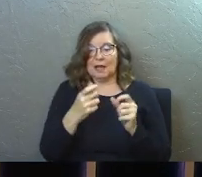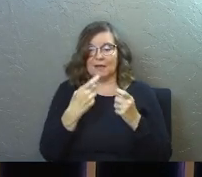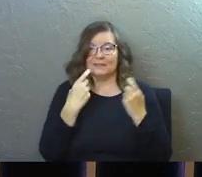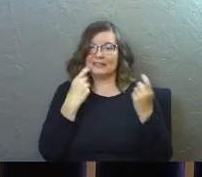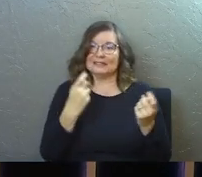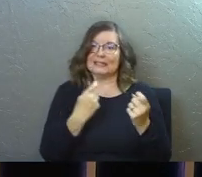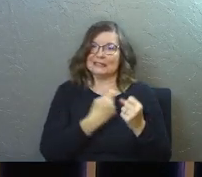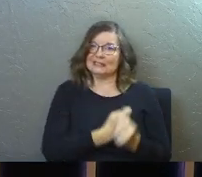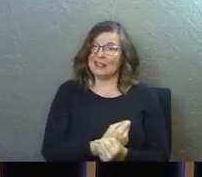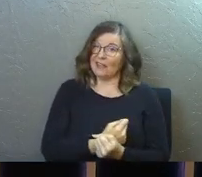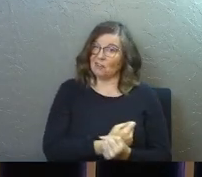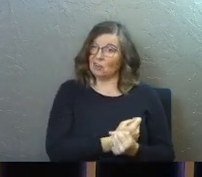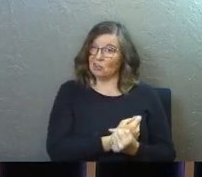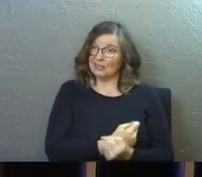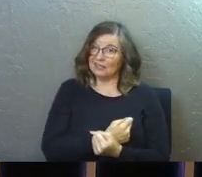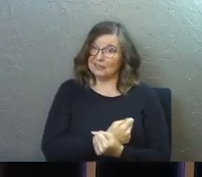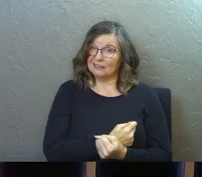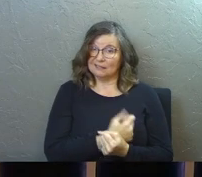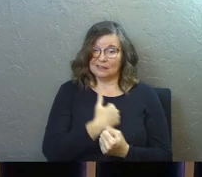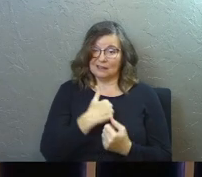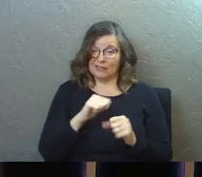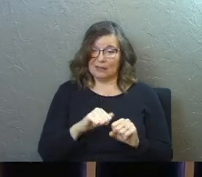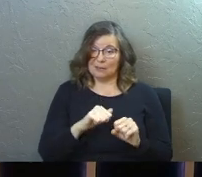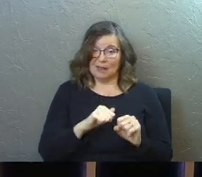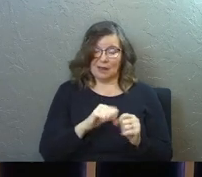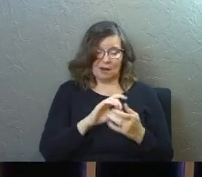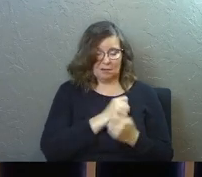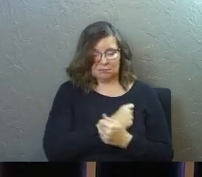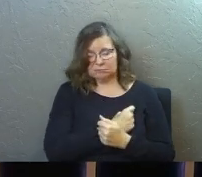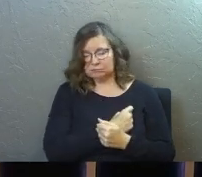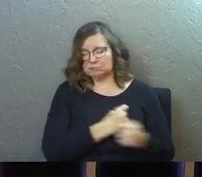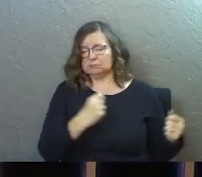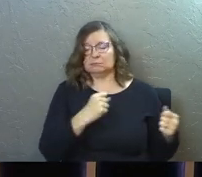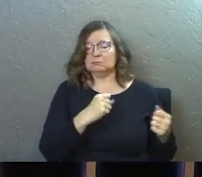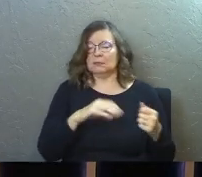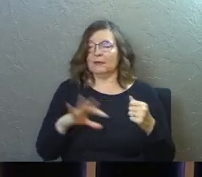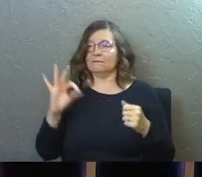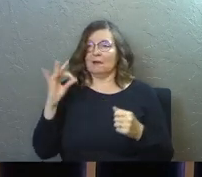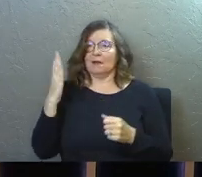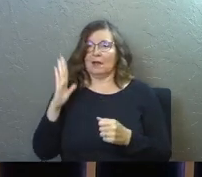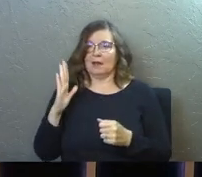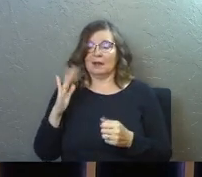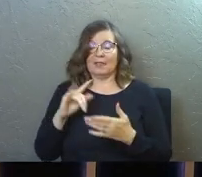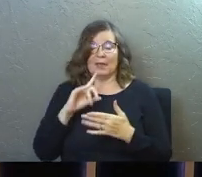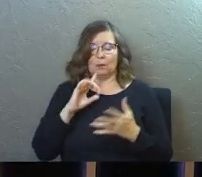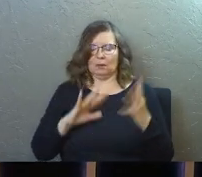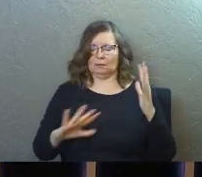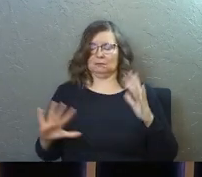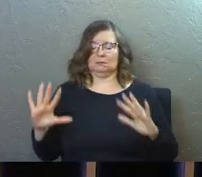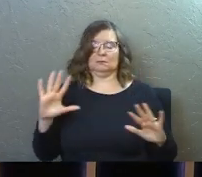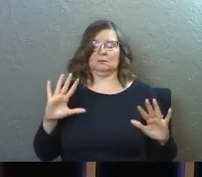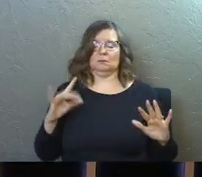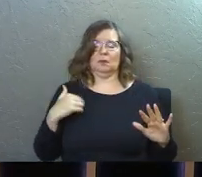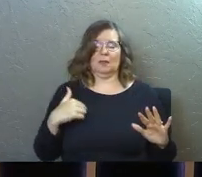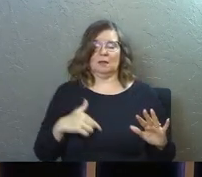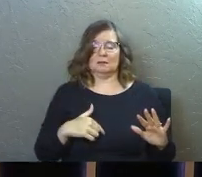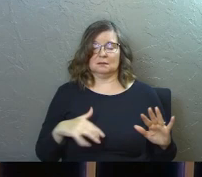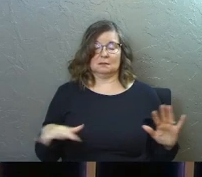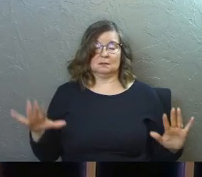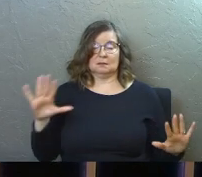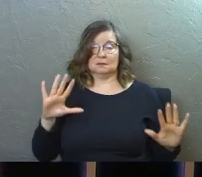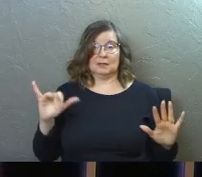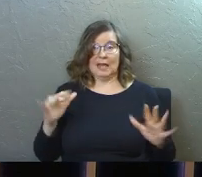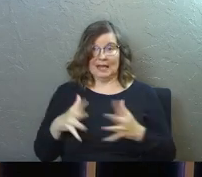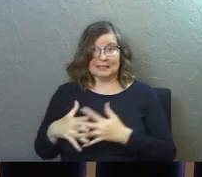and you don't have the ability to find God. And that really messes with us. It really messes with us